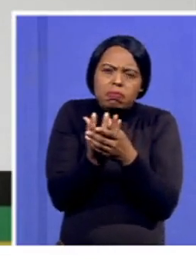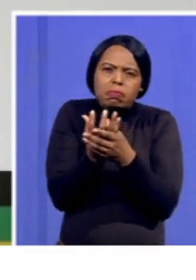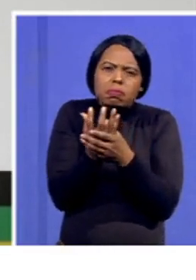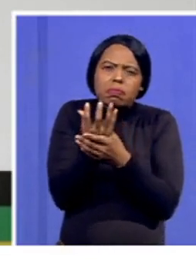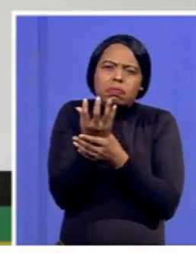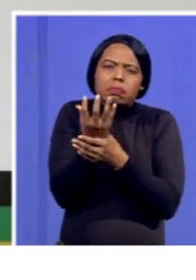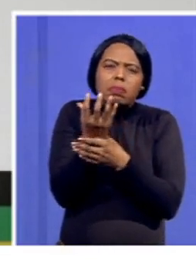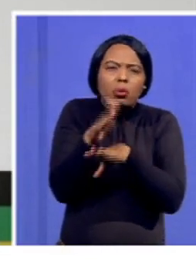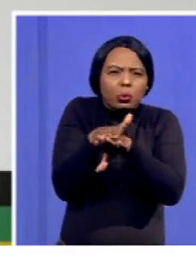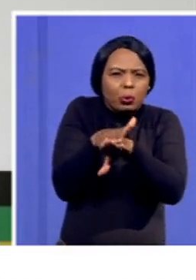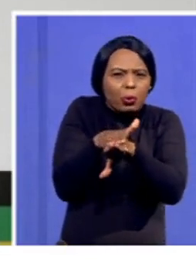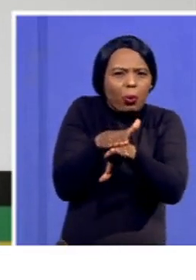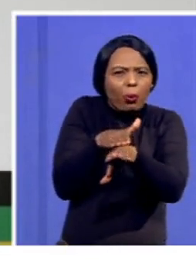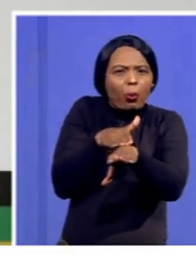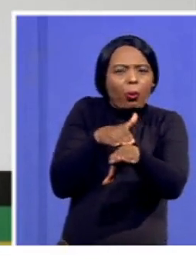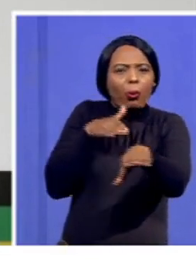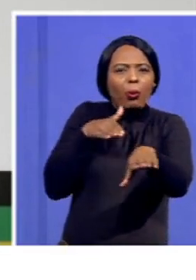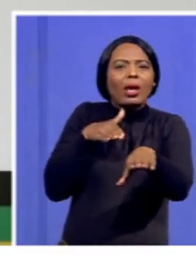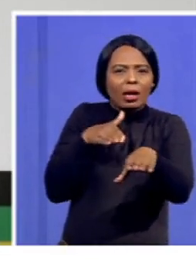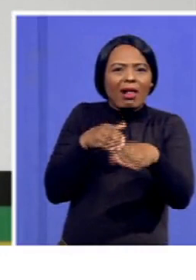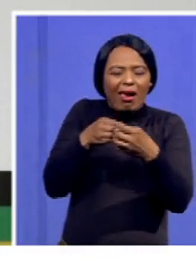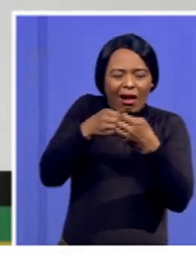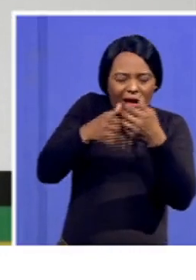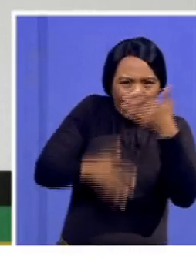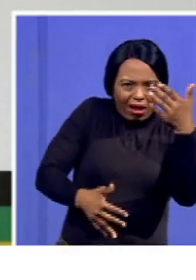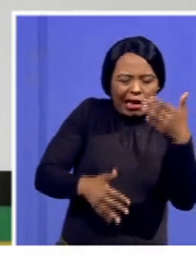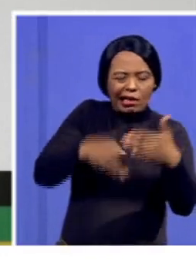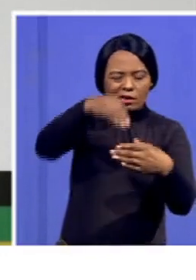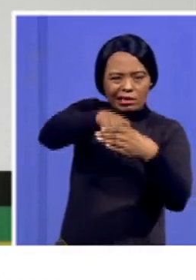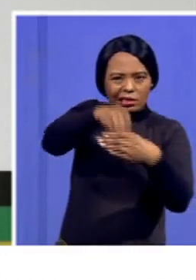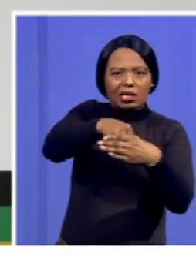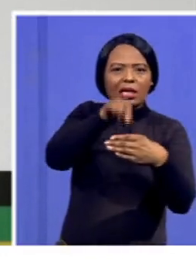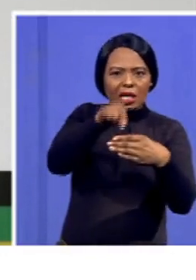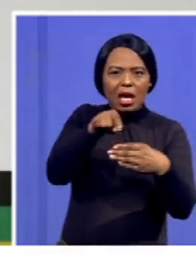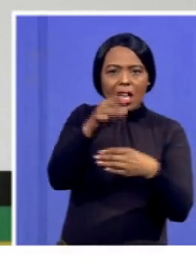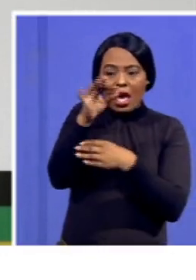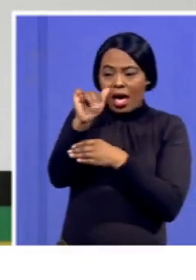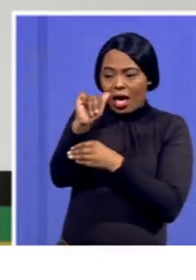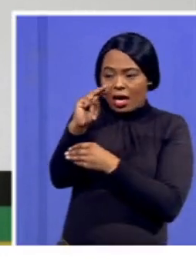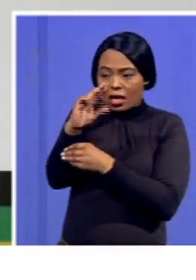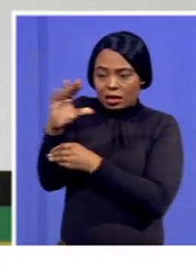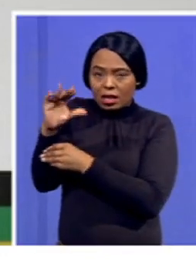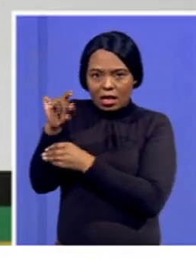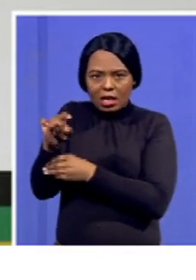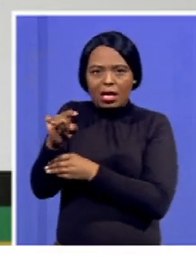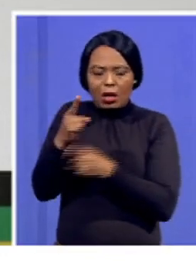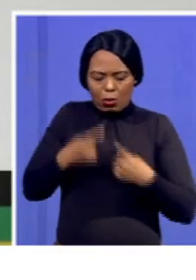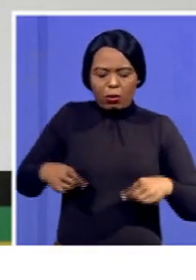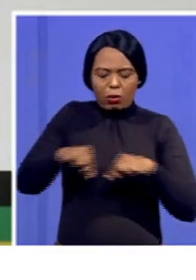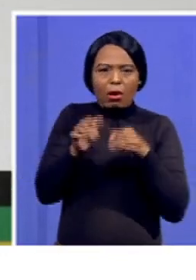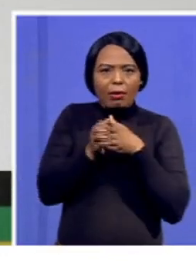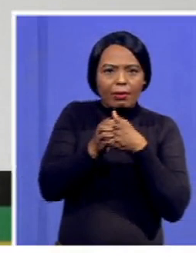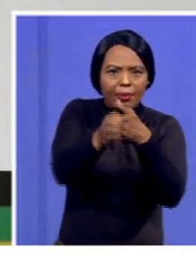I think these are some of the contexts that we need to understand. That as a governing party, we have the burden of leadership and responsibility